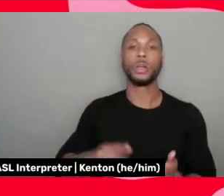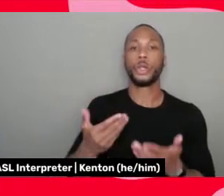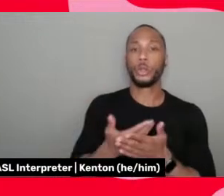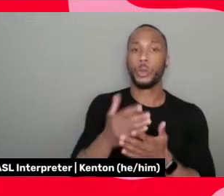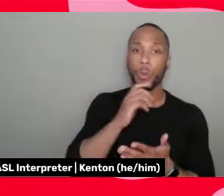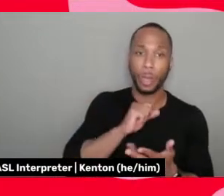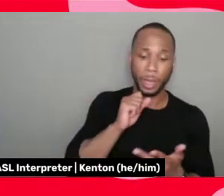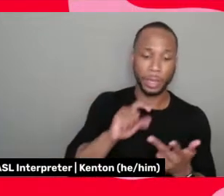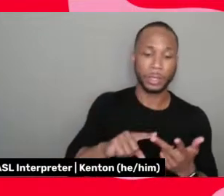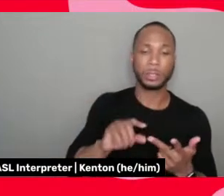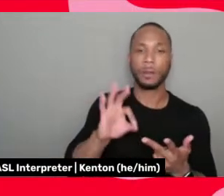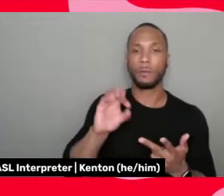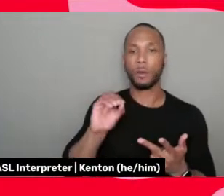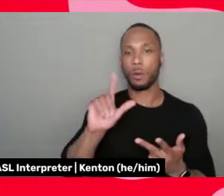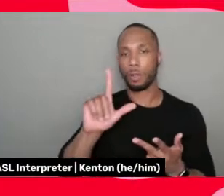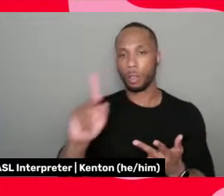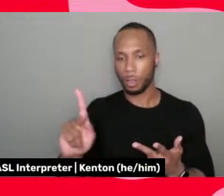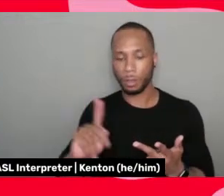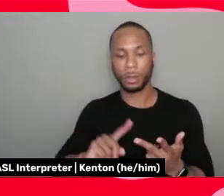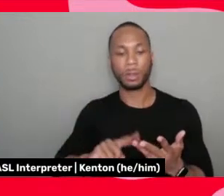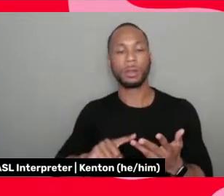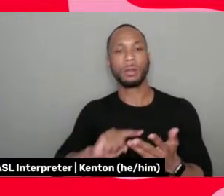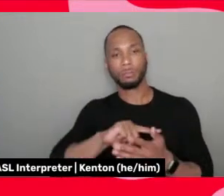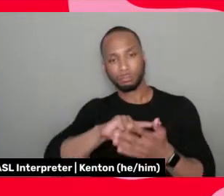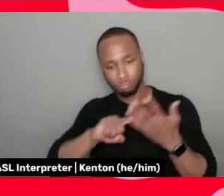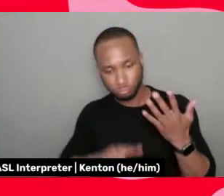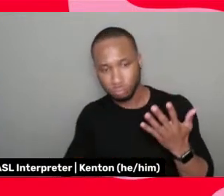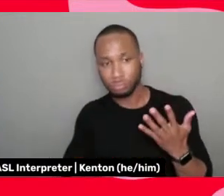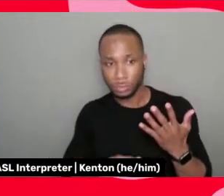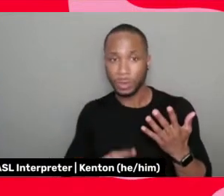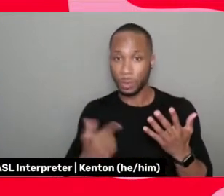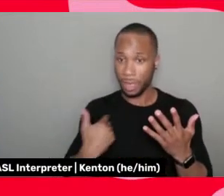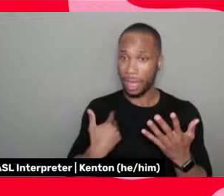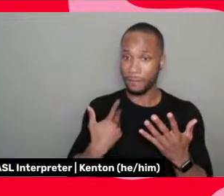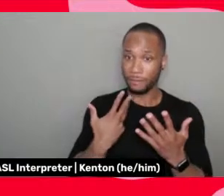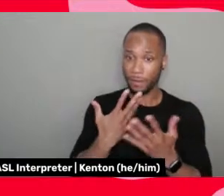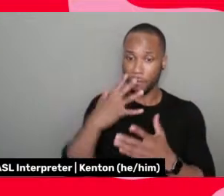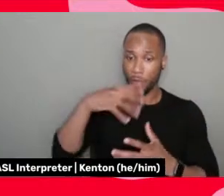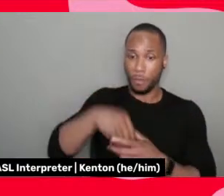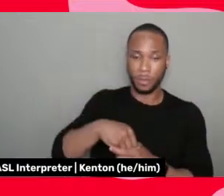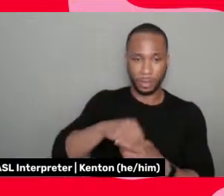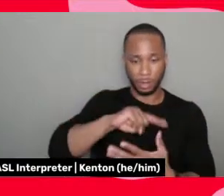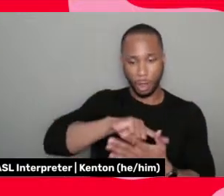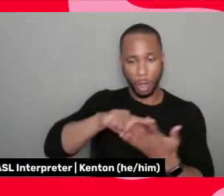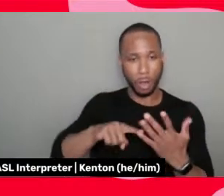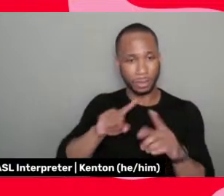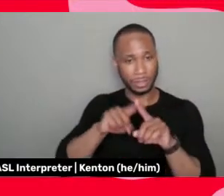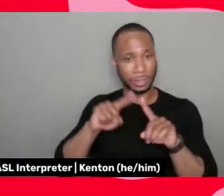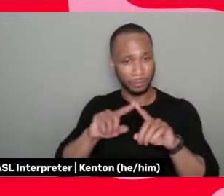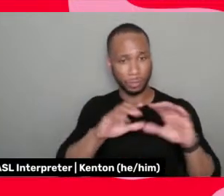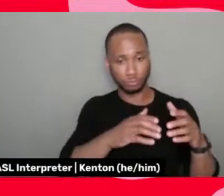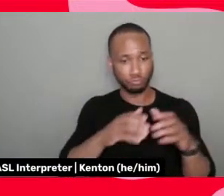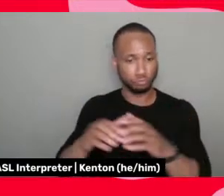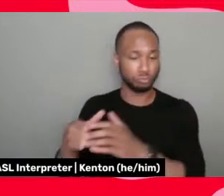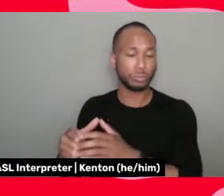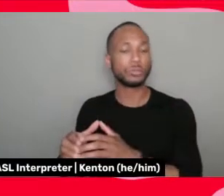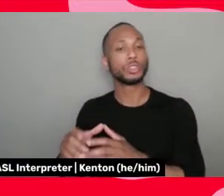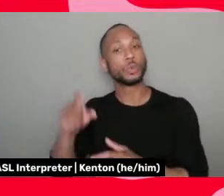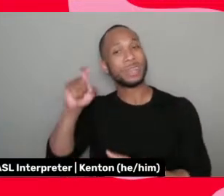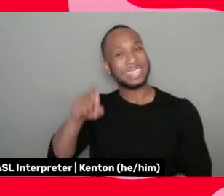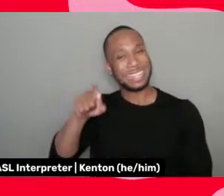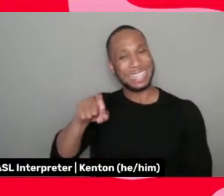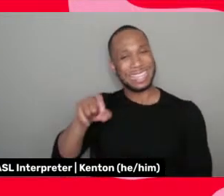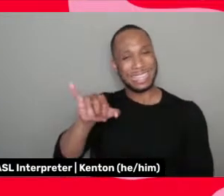doing folk, um, all of it. Cause we did have our hands in all of it. Um, and so we, we need, we need it.